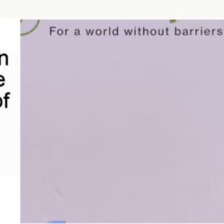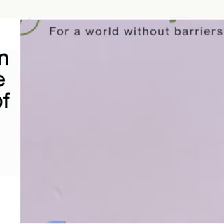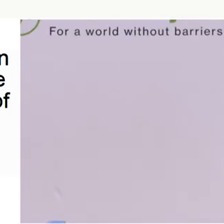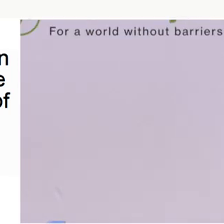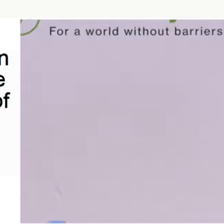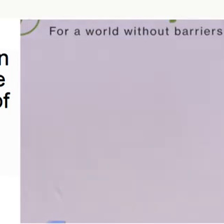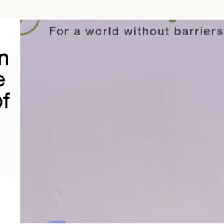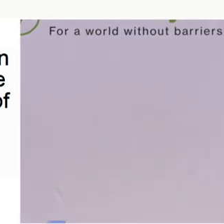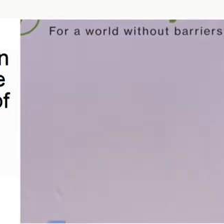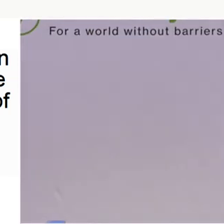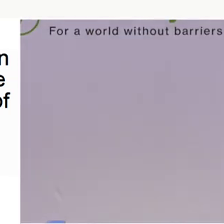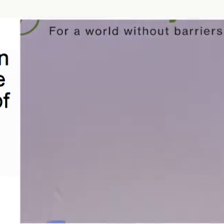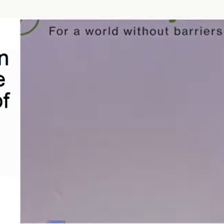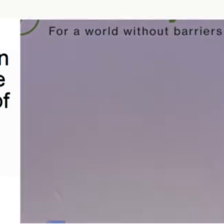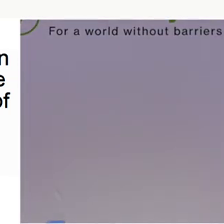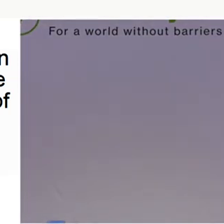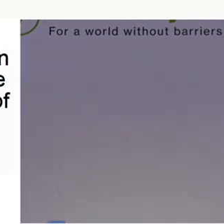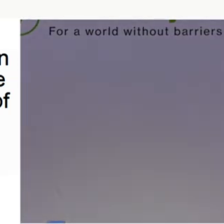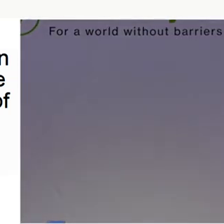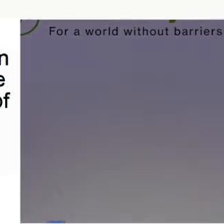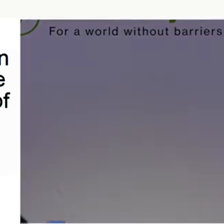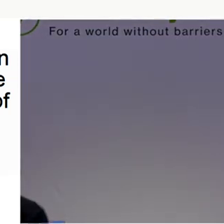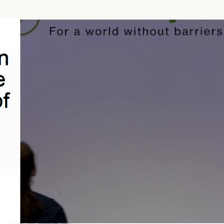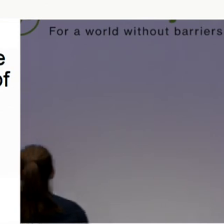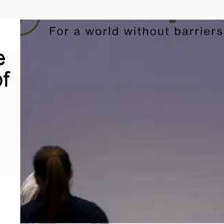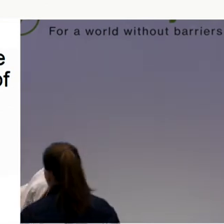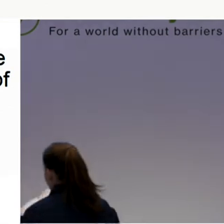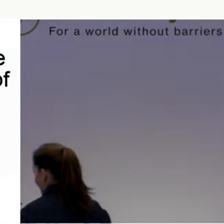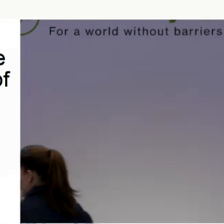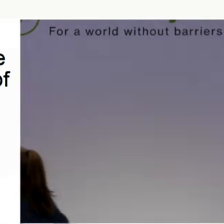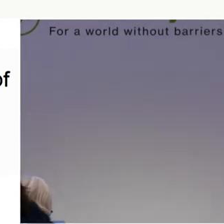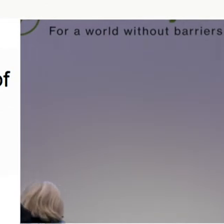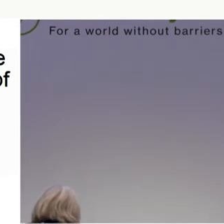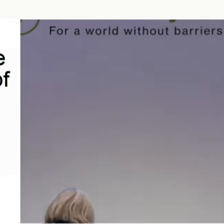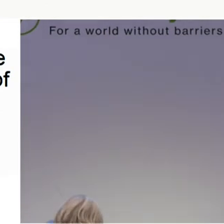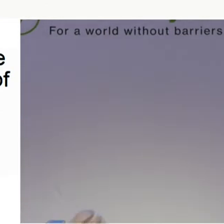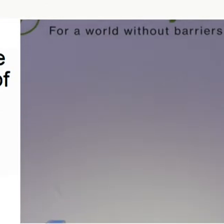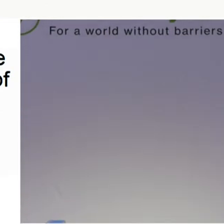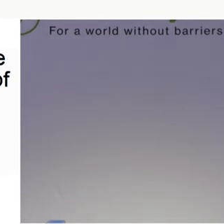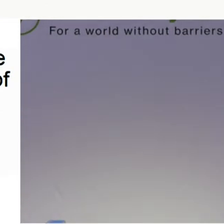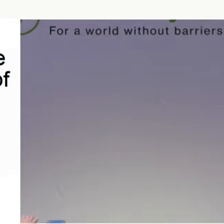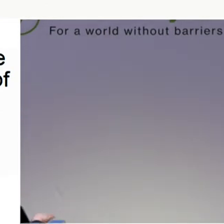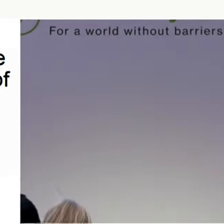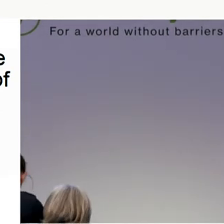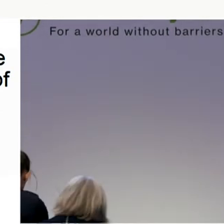And now the cloth falls down and now you can see just the young people, just children